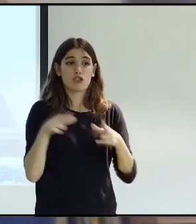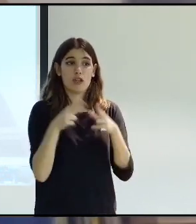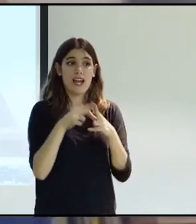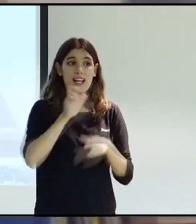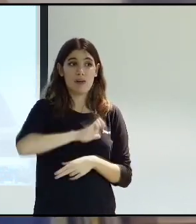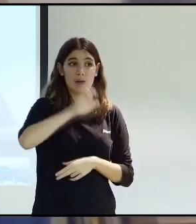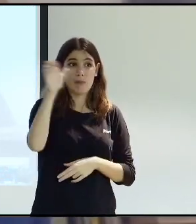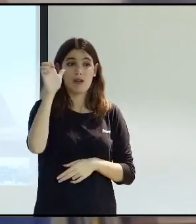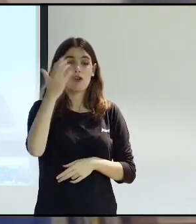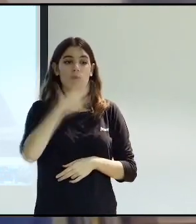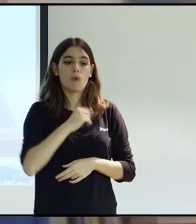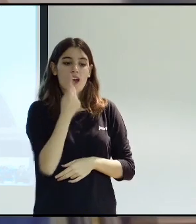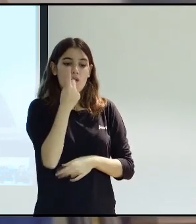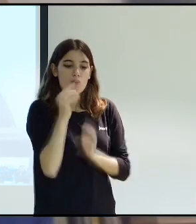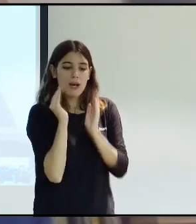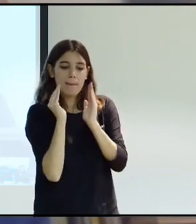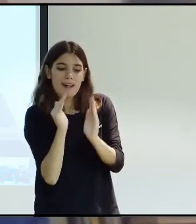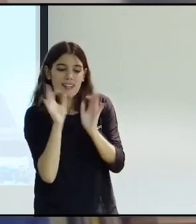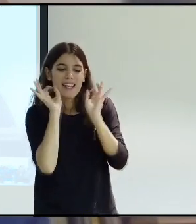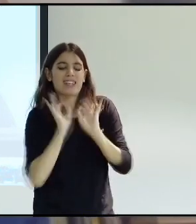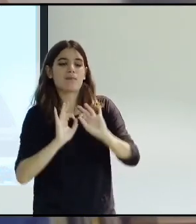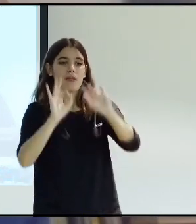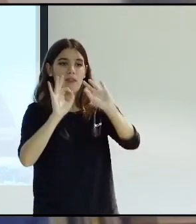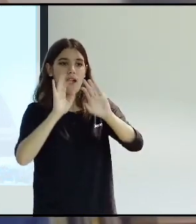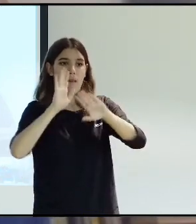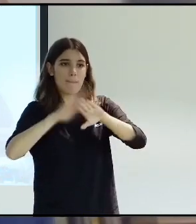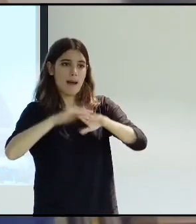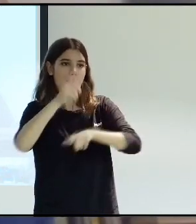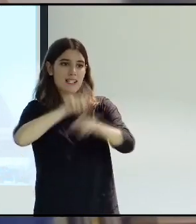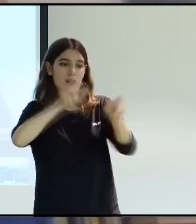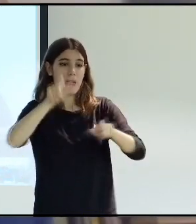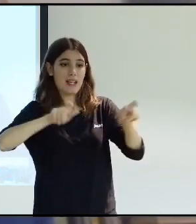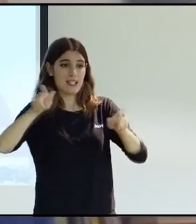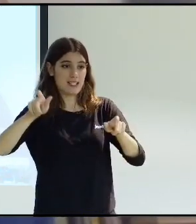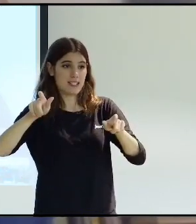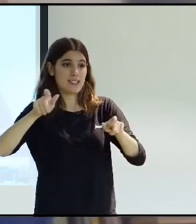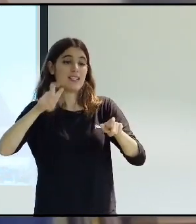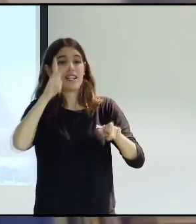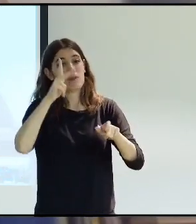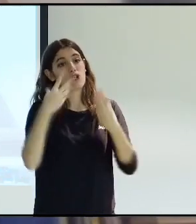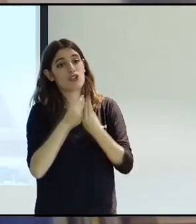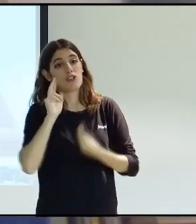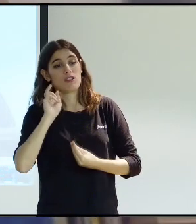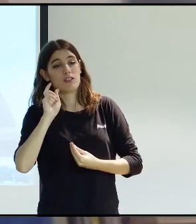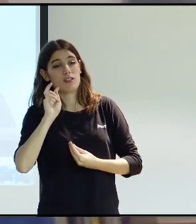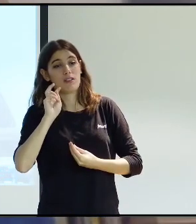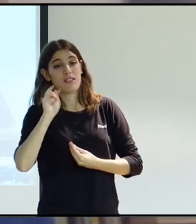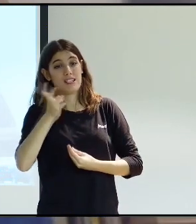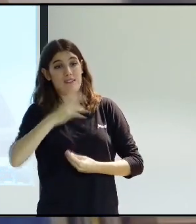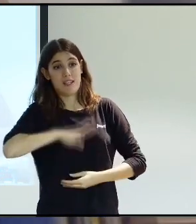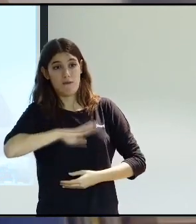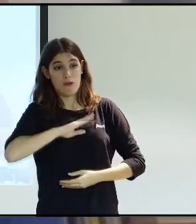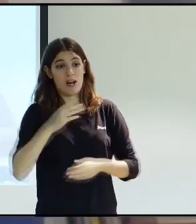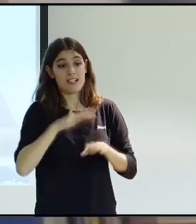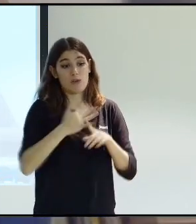Social Fund have a specific area to promote citizenship of